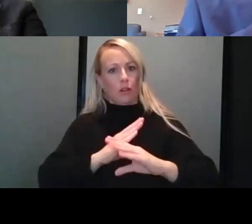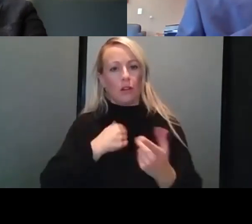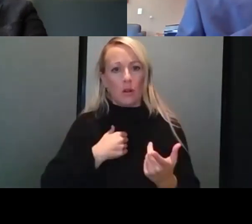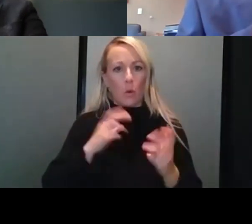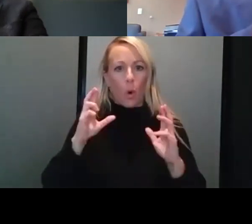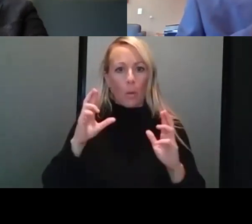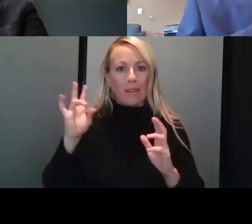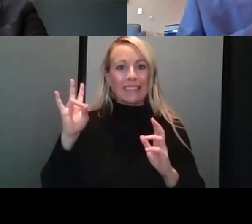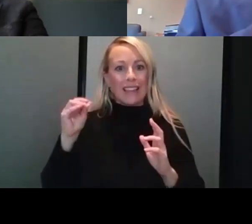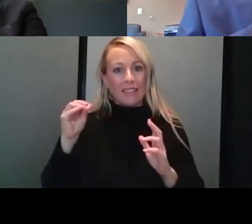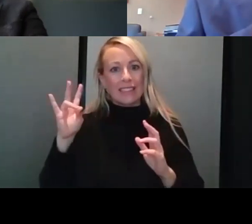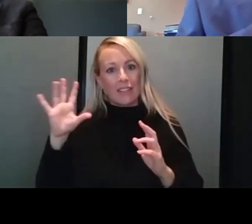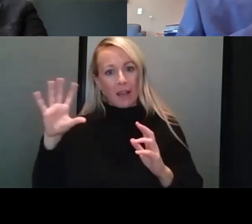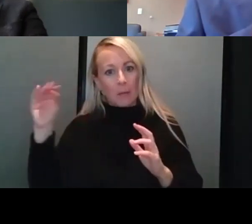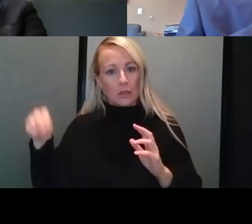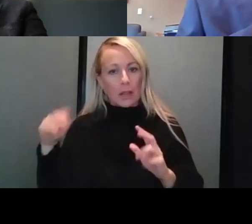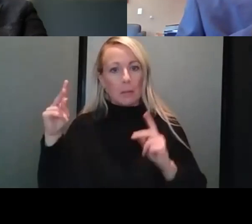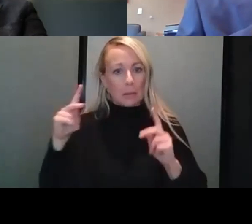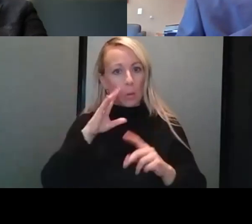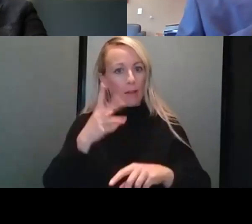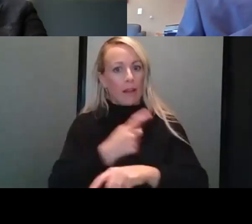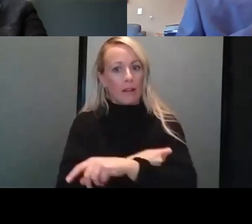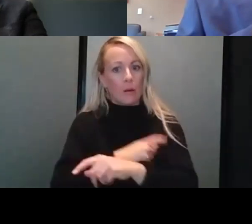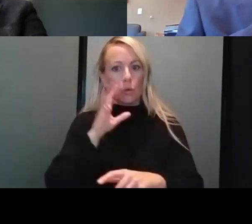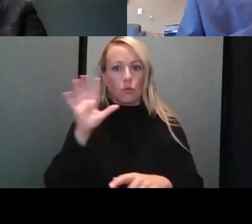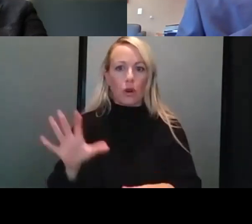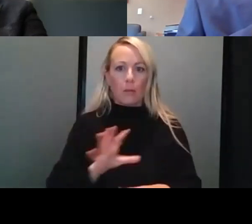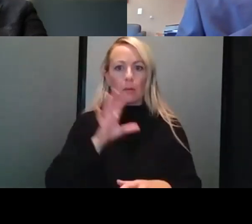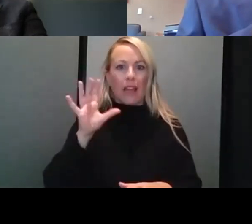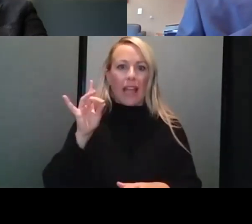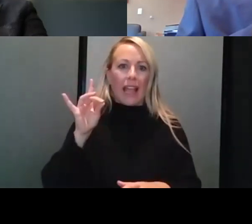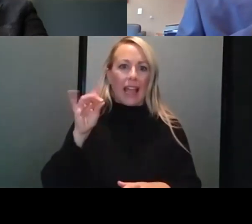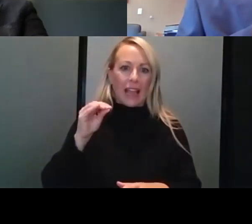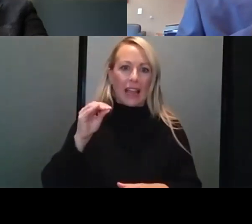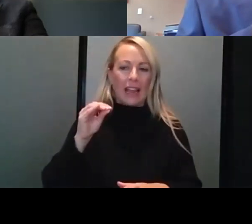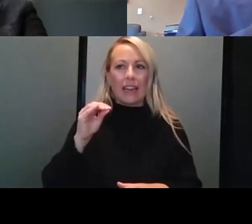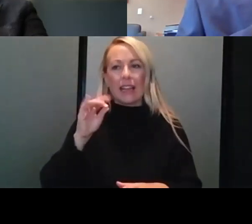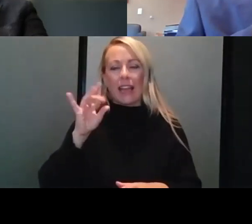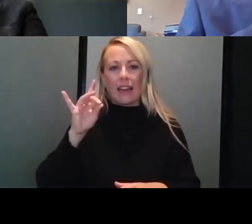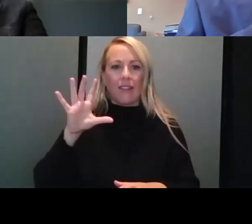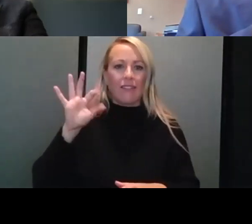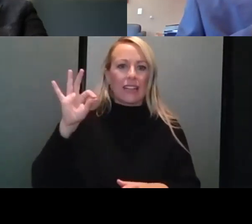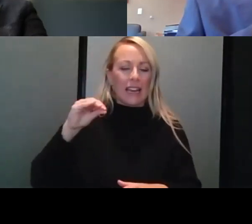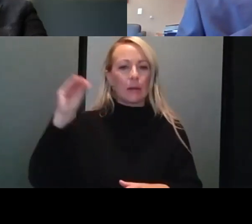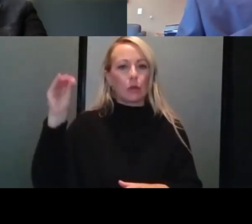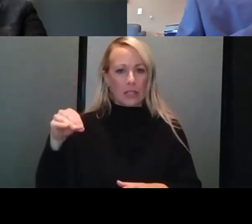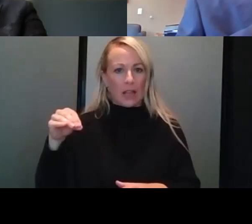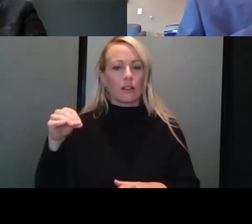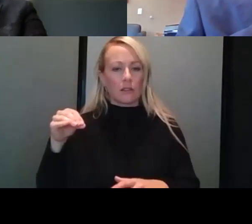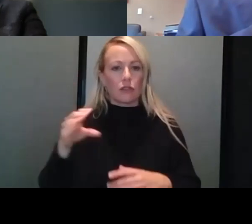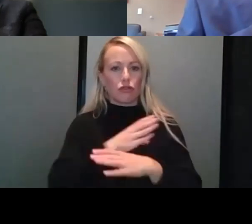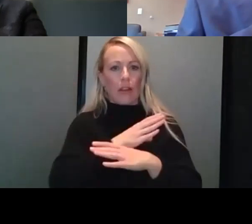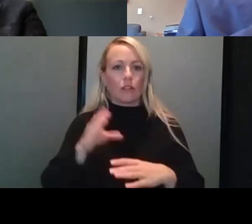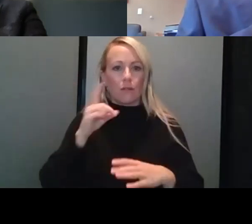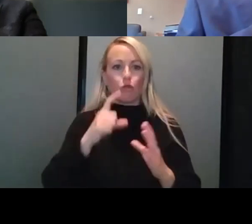75% would have done it, we're probably in the 85 to 90% range for required